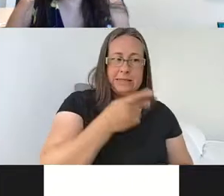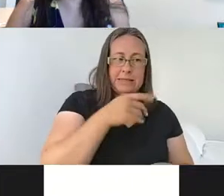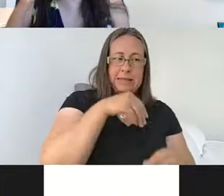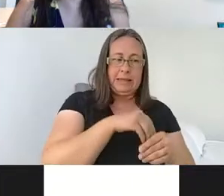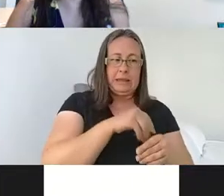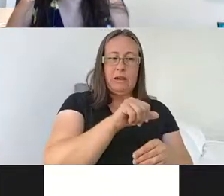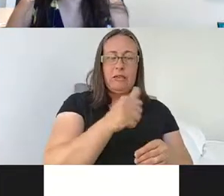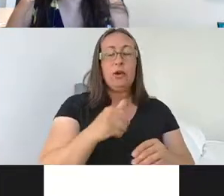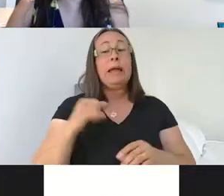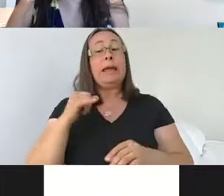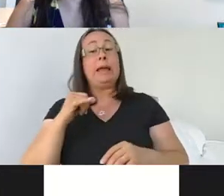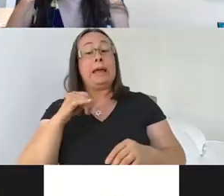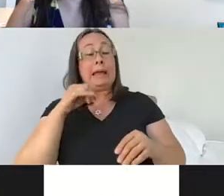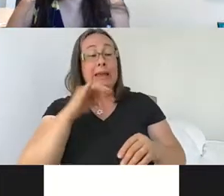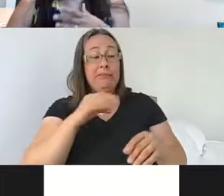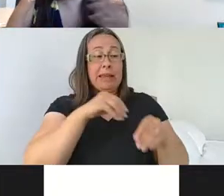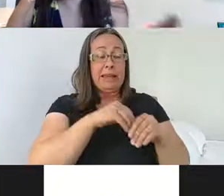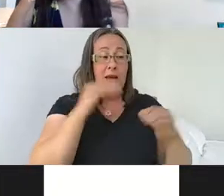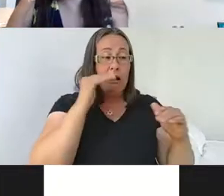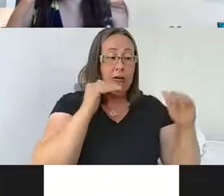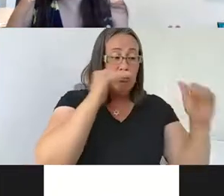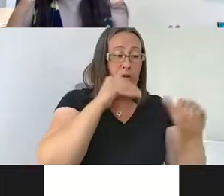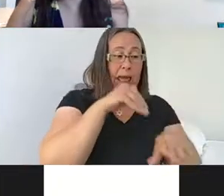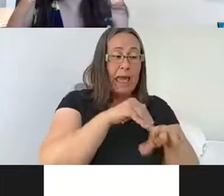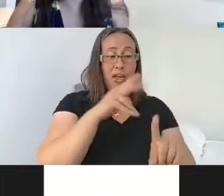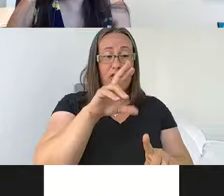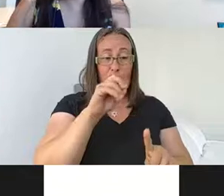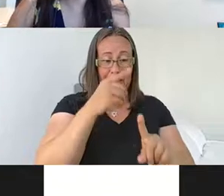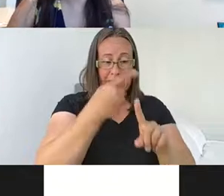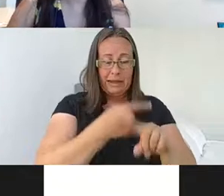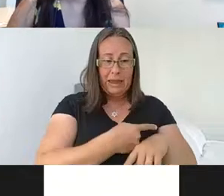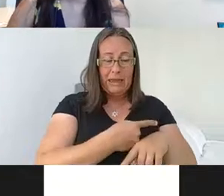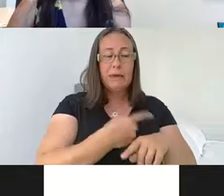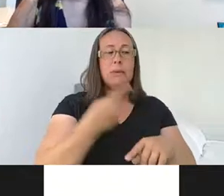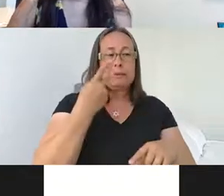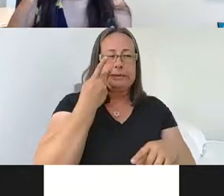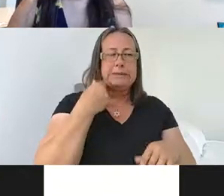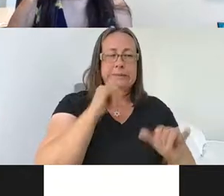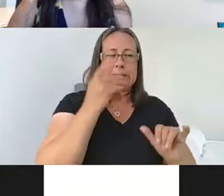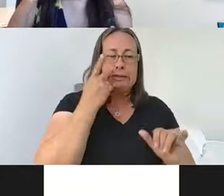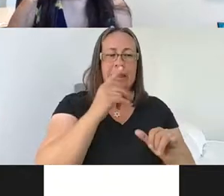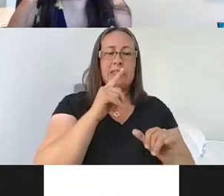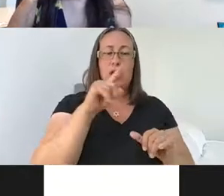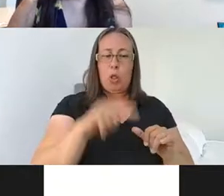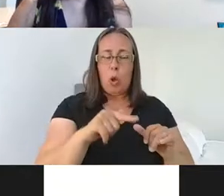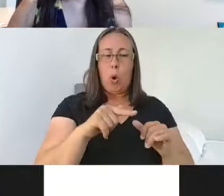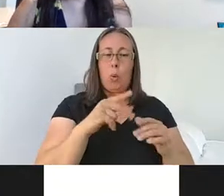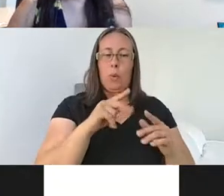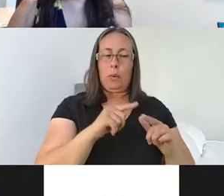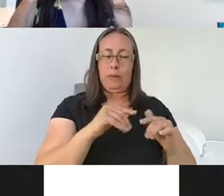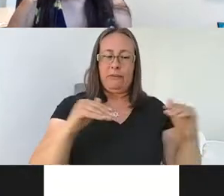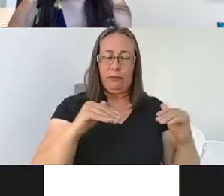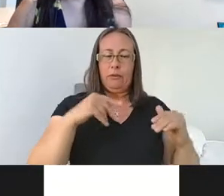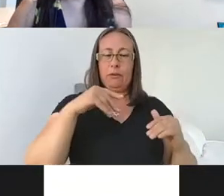this is all juvenile, but if we did this in an adult, at 30 days, we still see this low level of plasticity. And one of the things